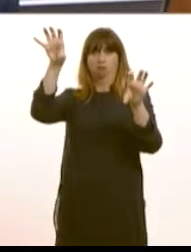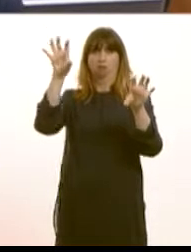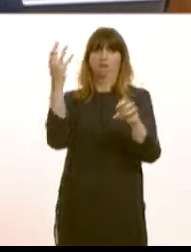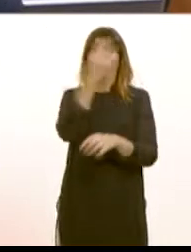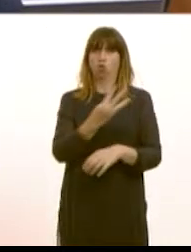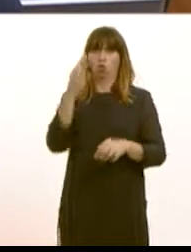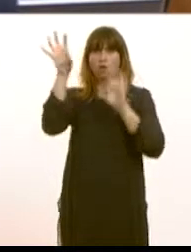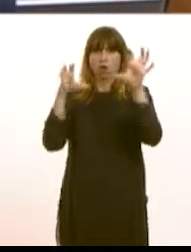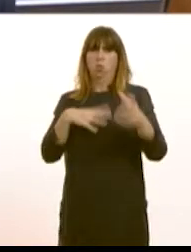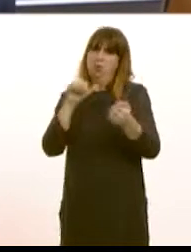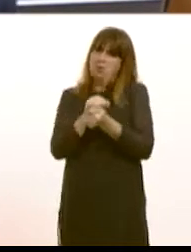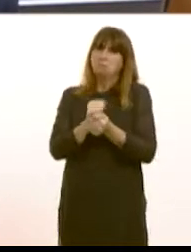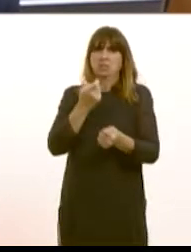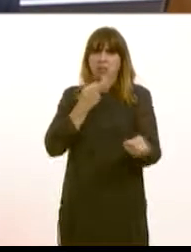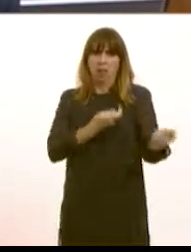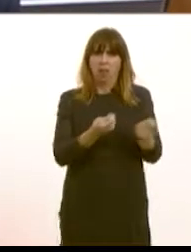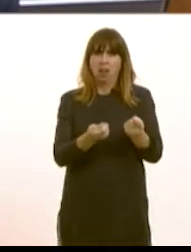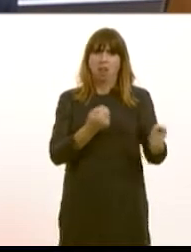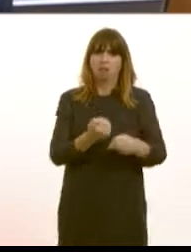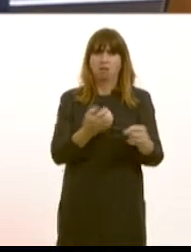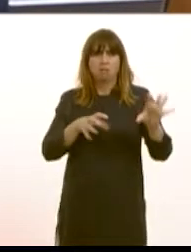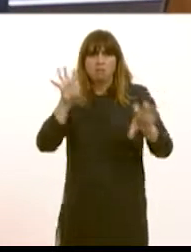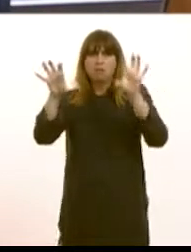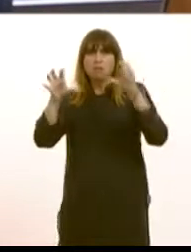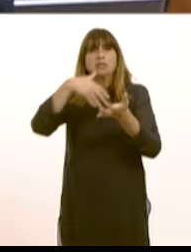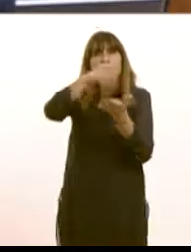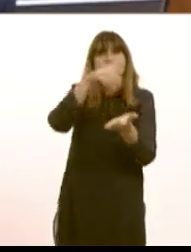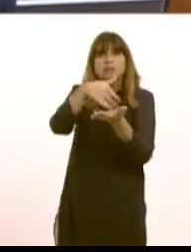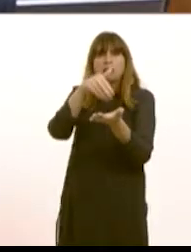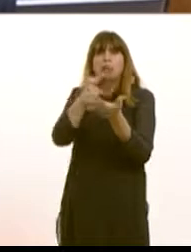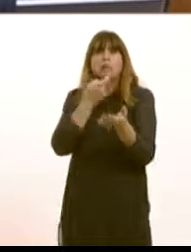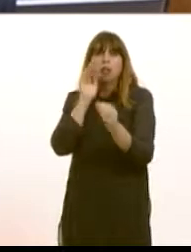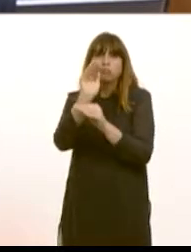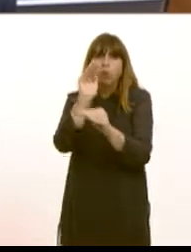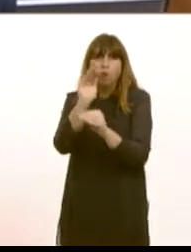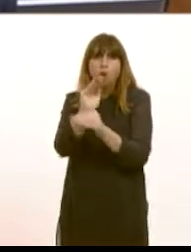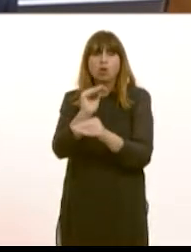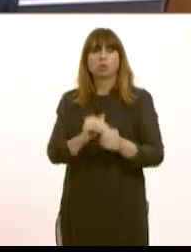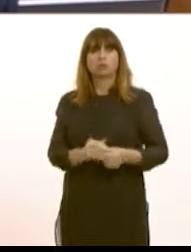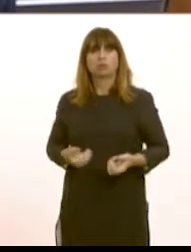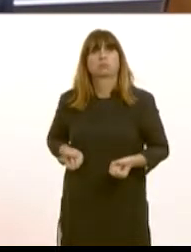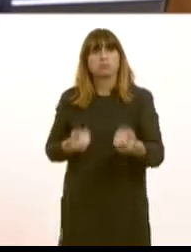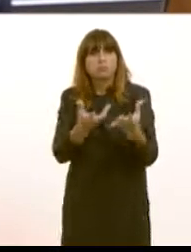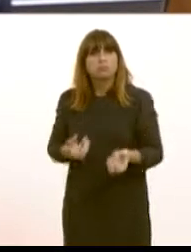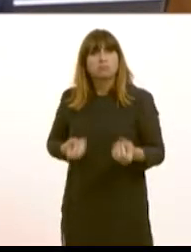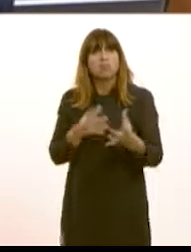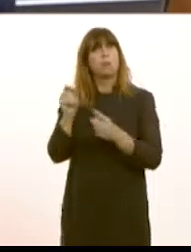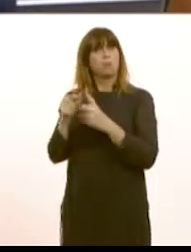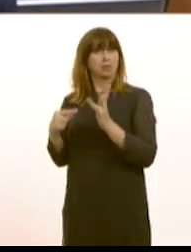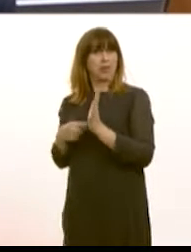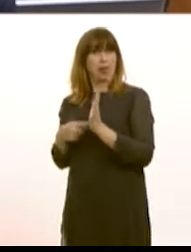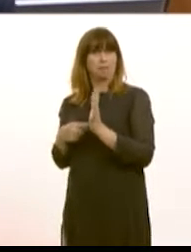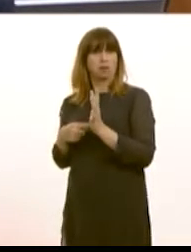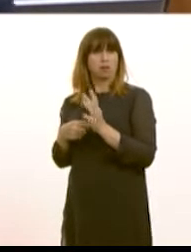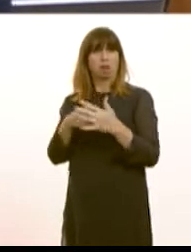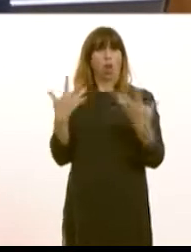we want to keep in Wales, producing steel in Wales, exporting steel from Wales. Potolba, of course, has had the most